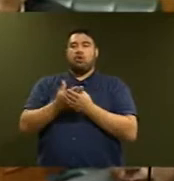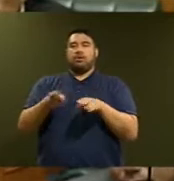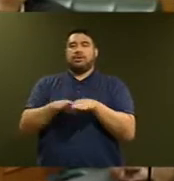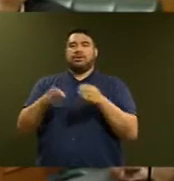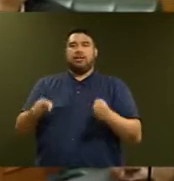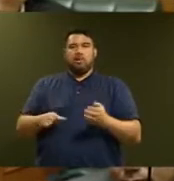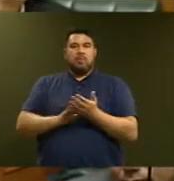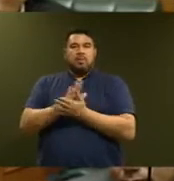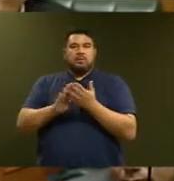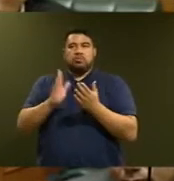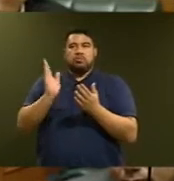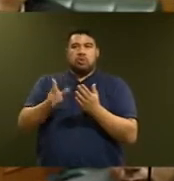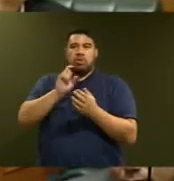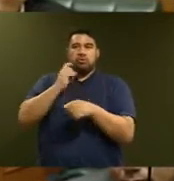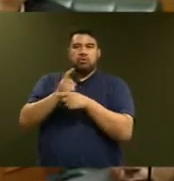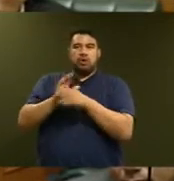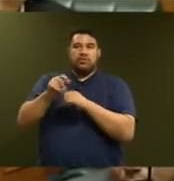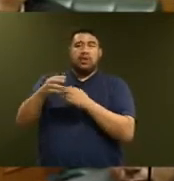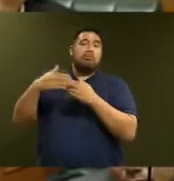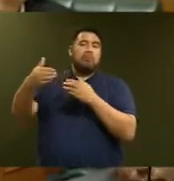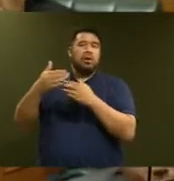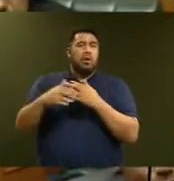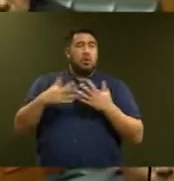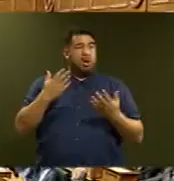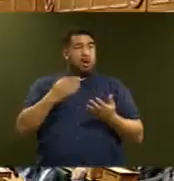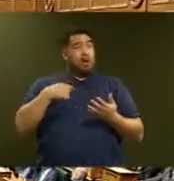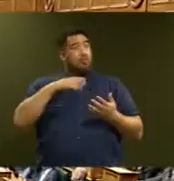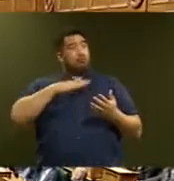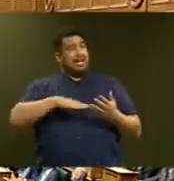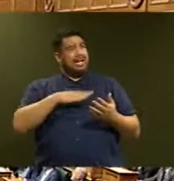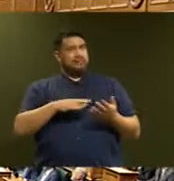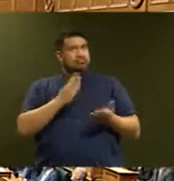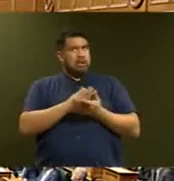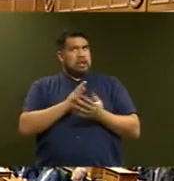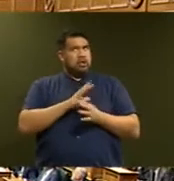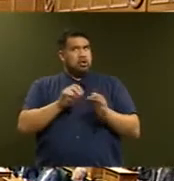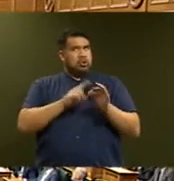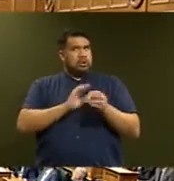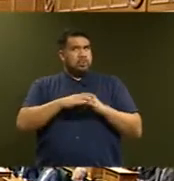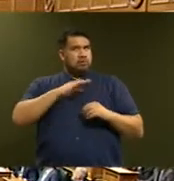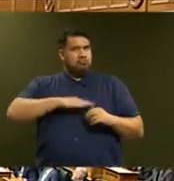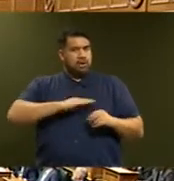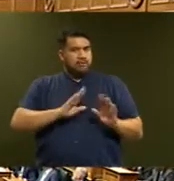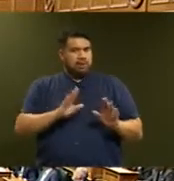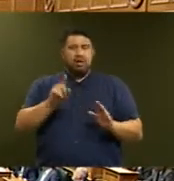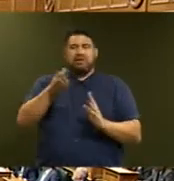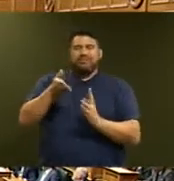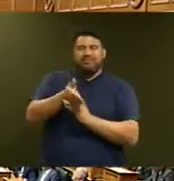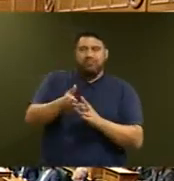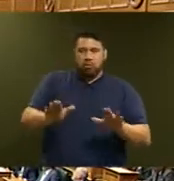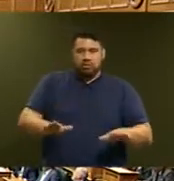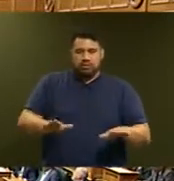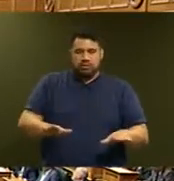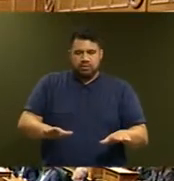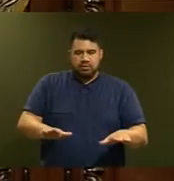Well, Mr Speaker, it's another question of relief. Order, order, I'm just, I'm, I'm, I'm just going to, I'm to cut the member down now